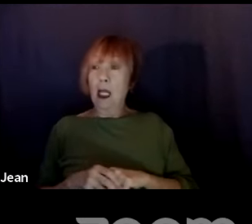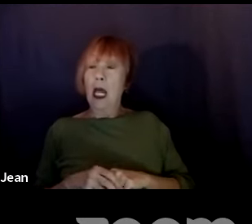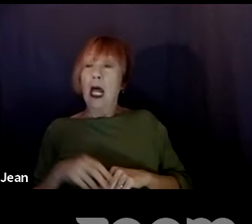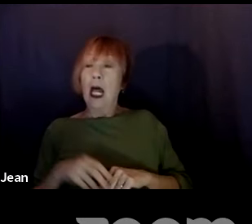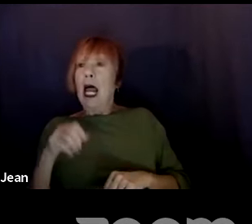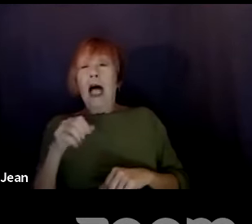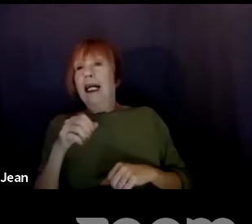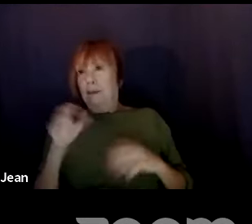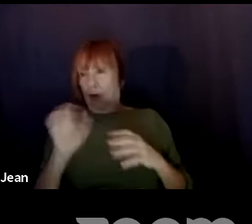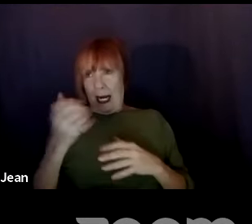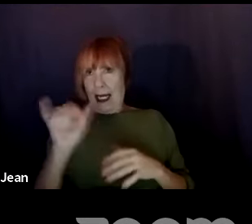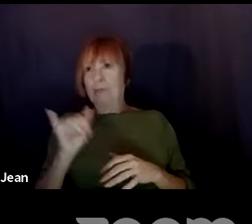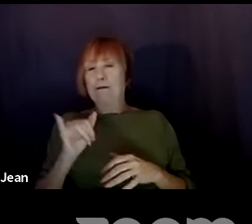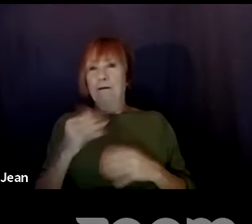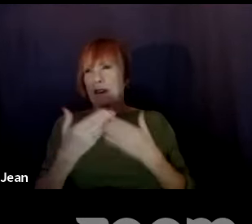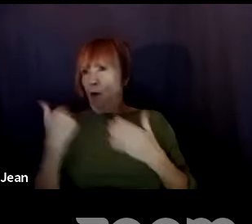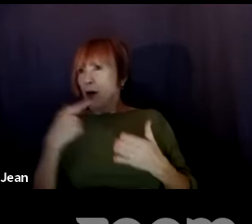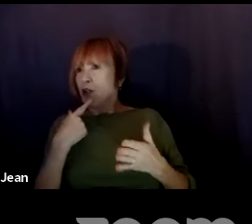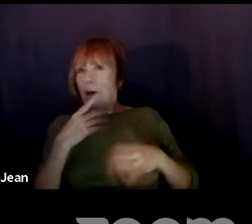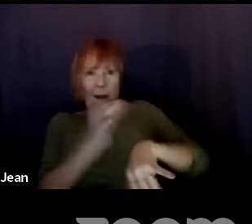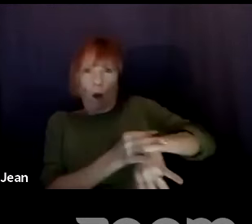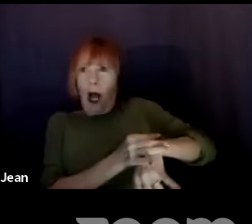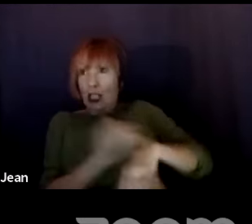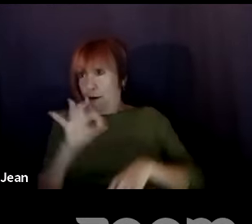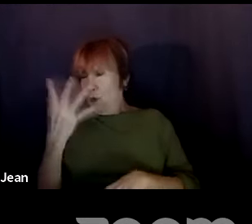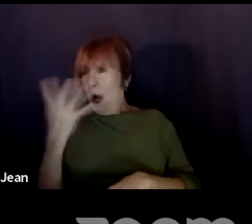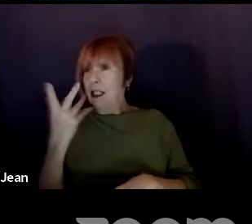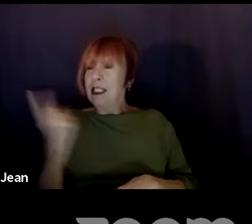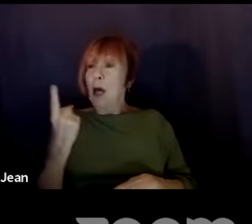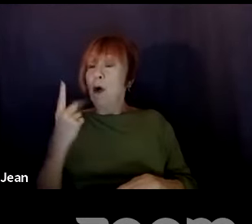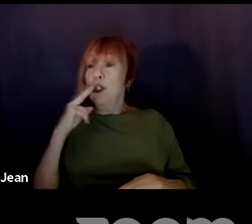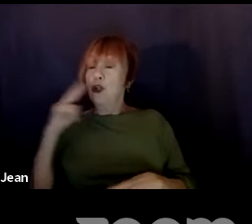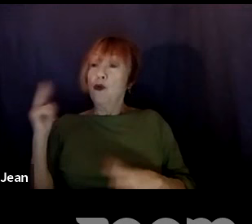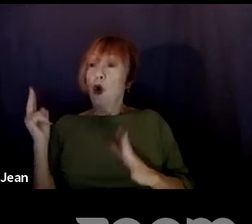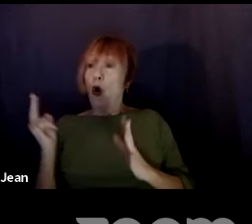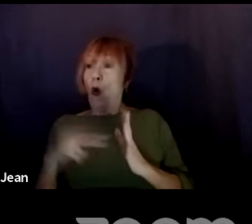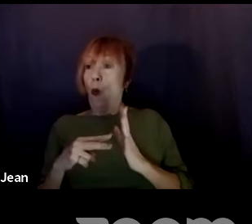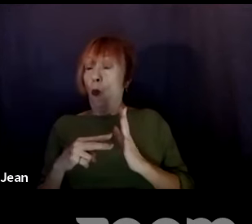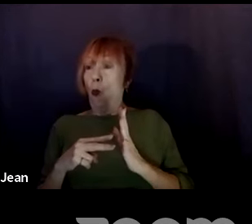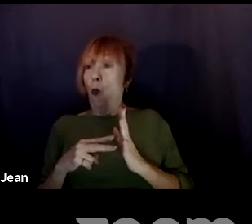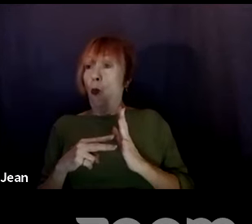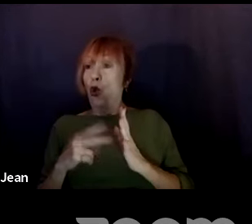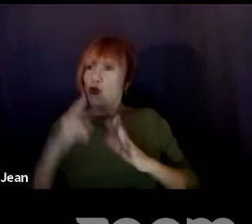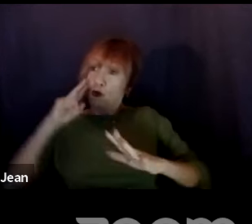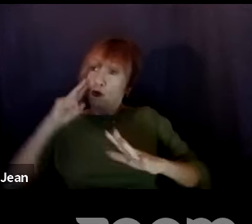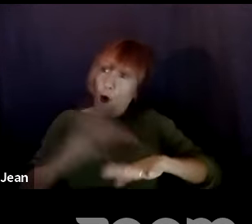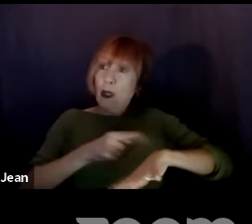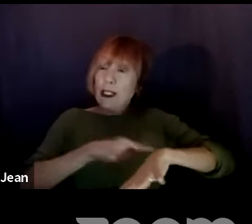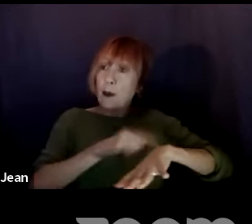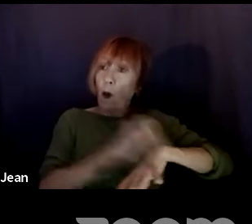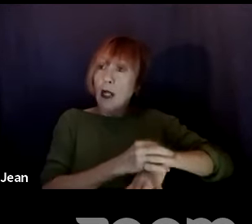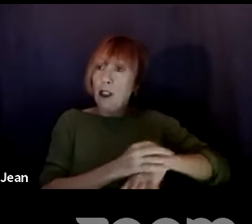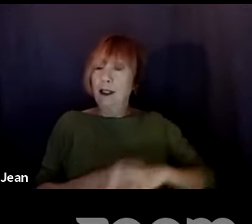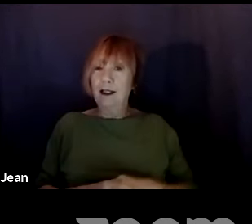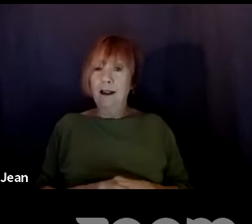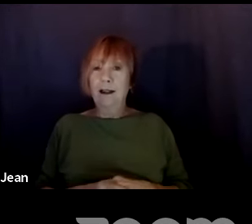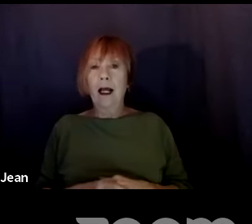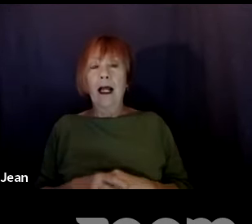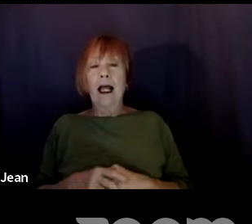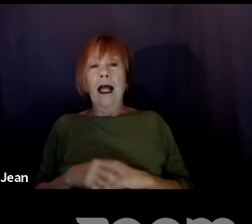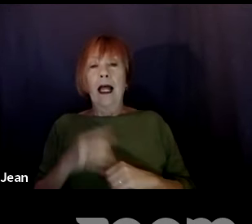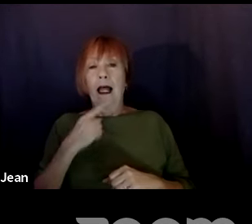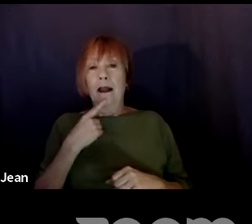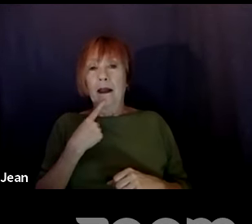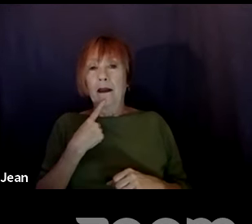watch, like Amy was mentioning earlier, you would just say in capital letters on its own line, uh, the watch, and then